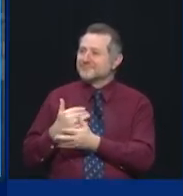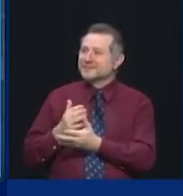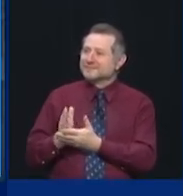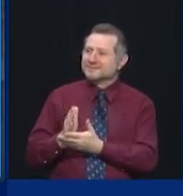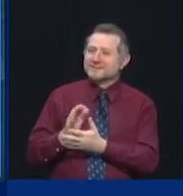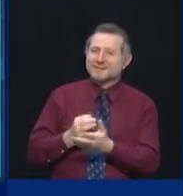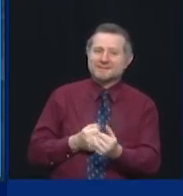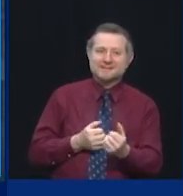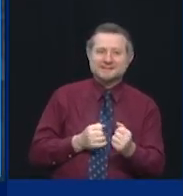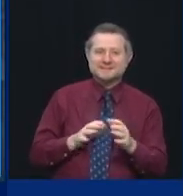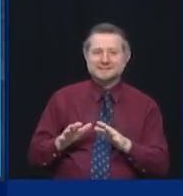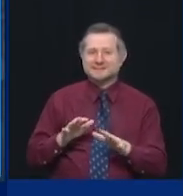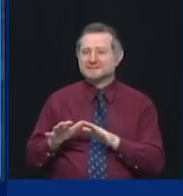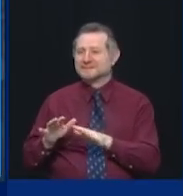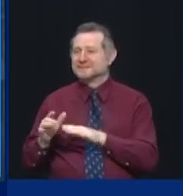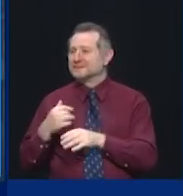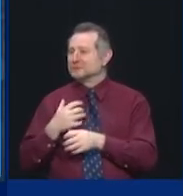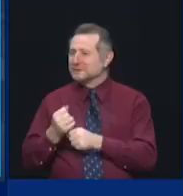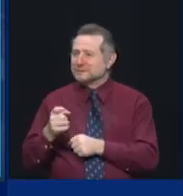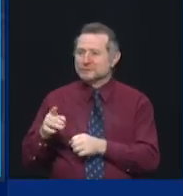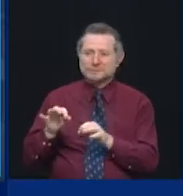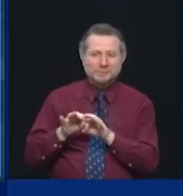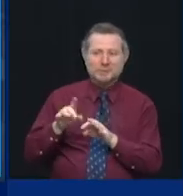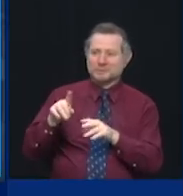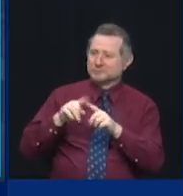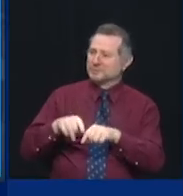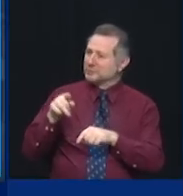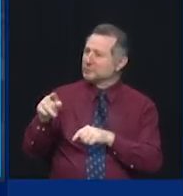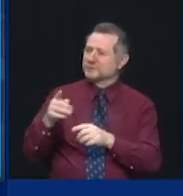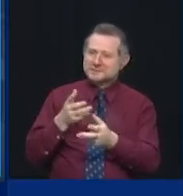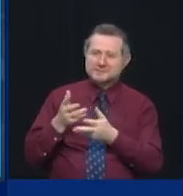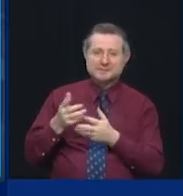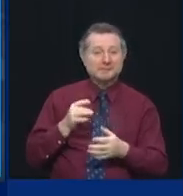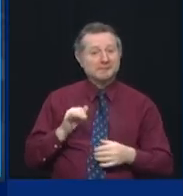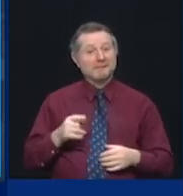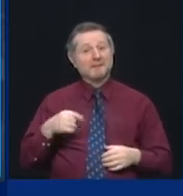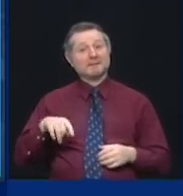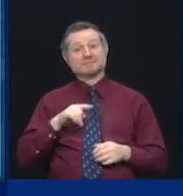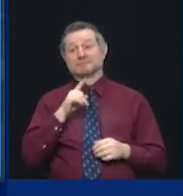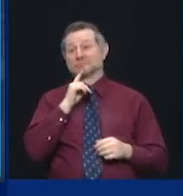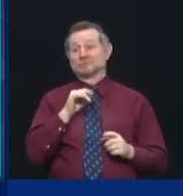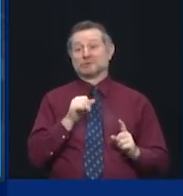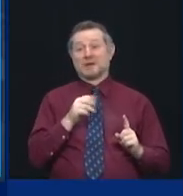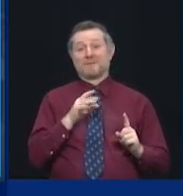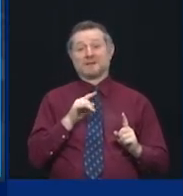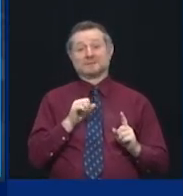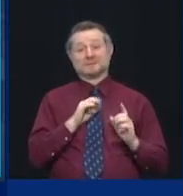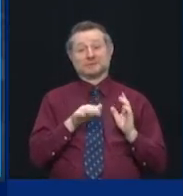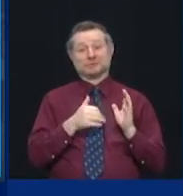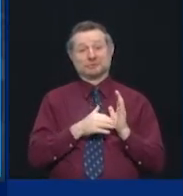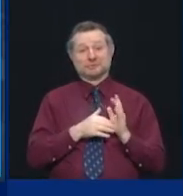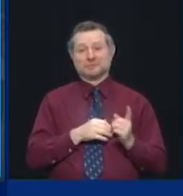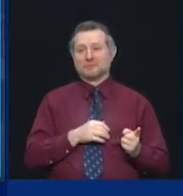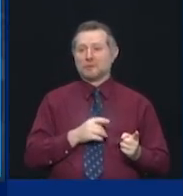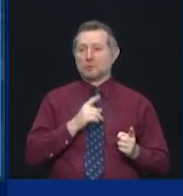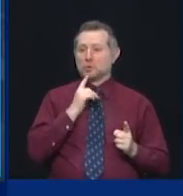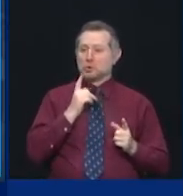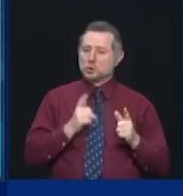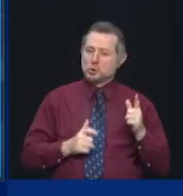valuable what they were doing was. And then Javits goes from the largest field hospital